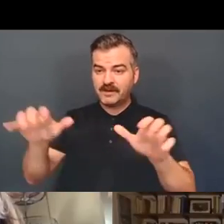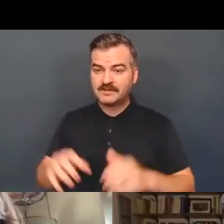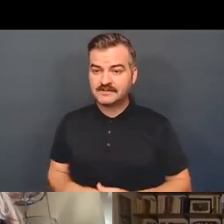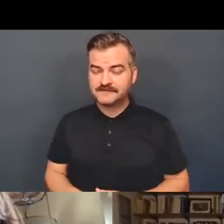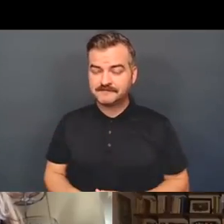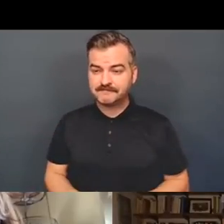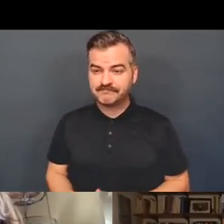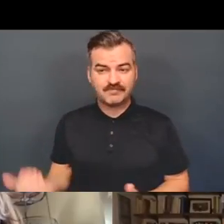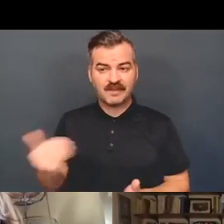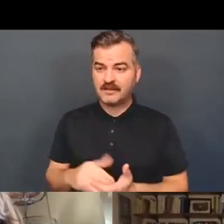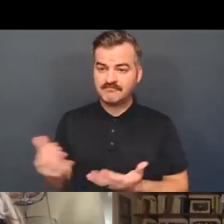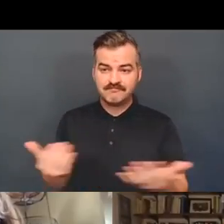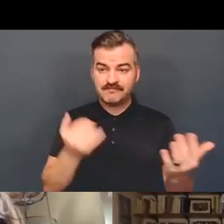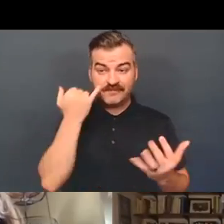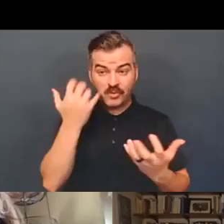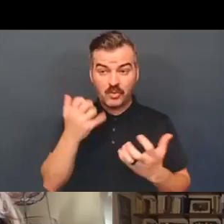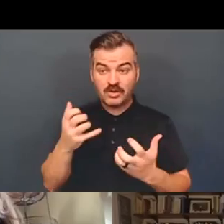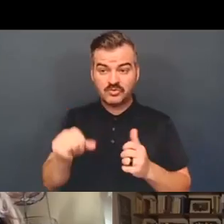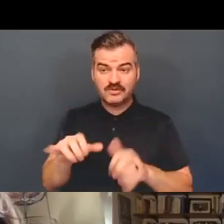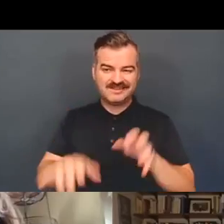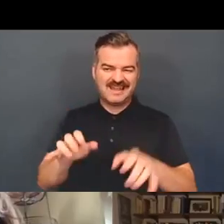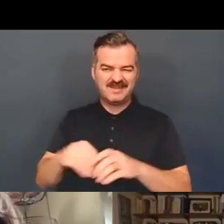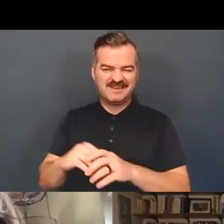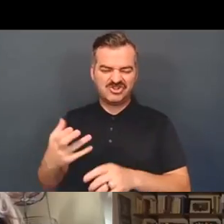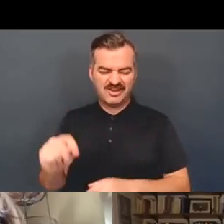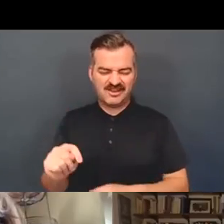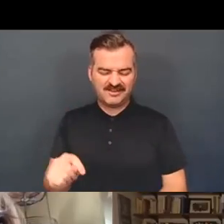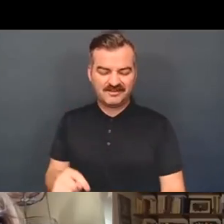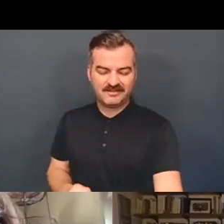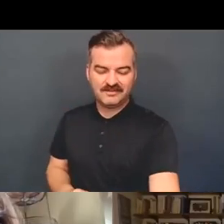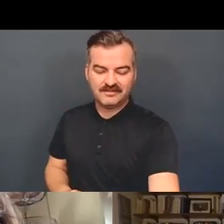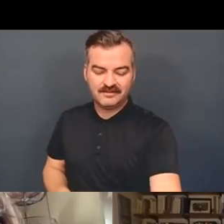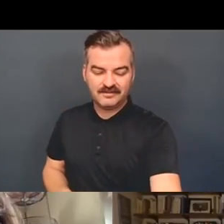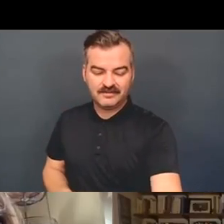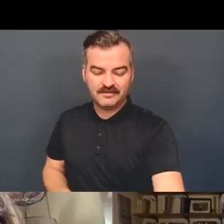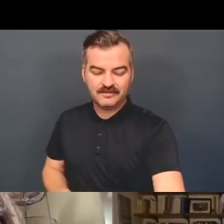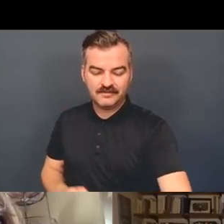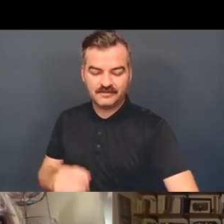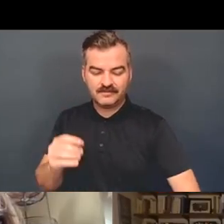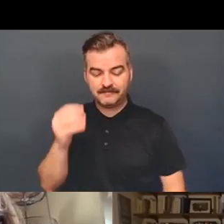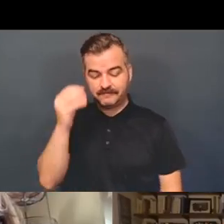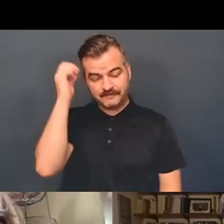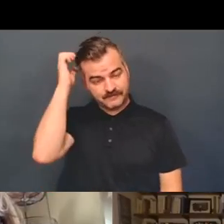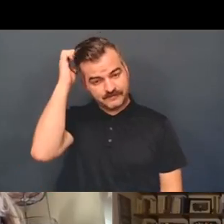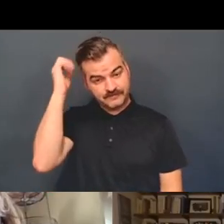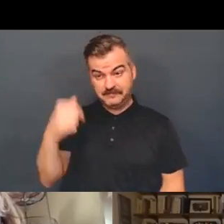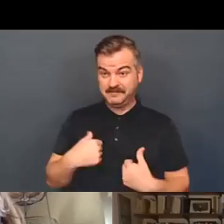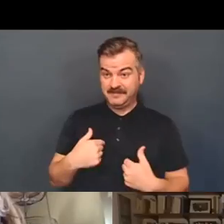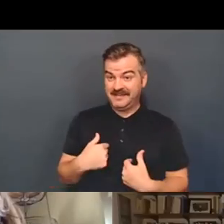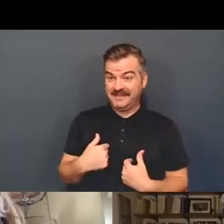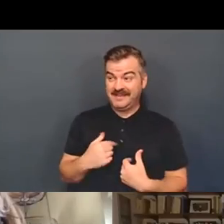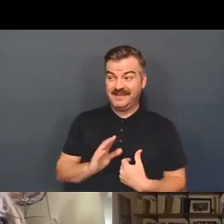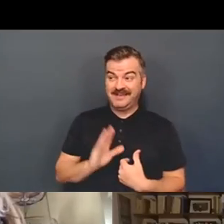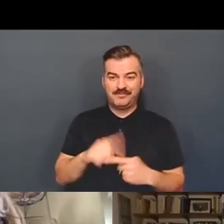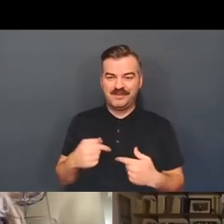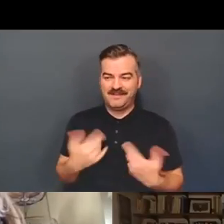Again, feel free to drop things in the chat, if you'd prefer not to speak. I have a question, but I've already